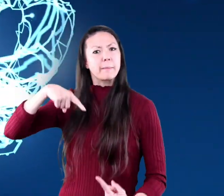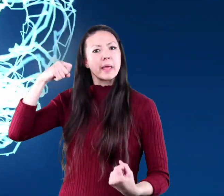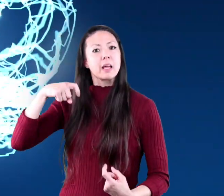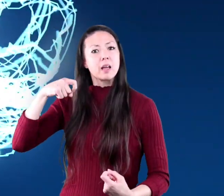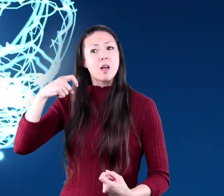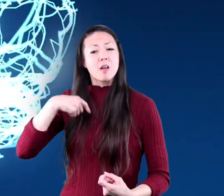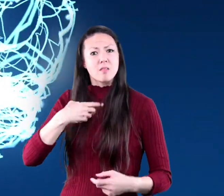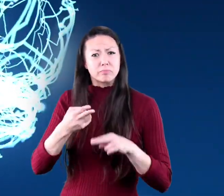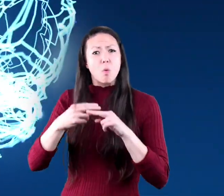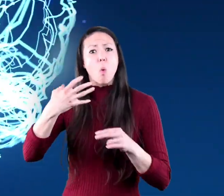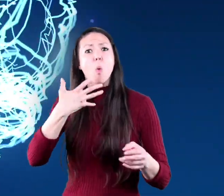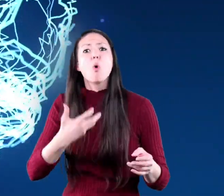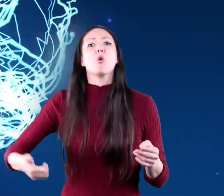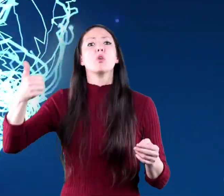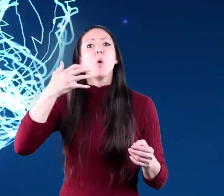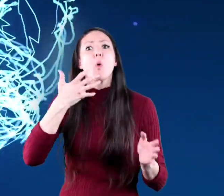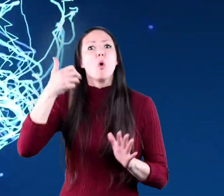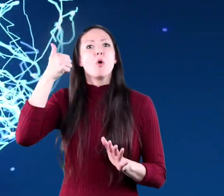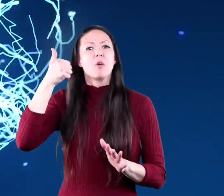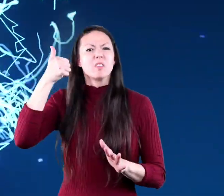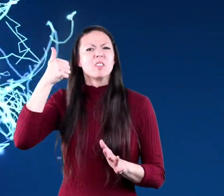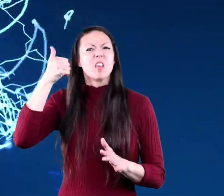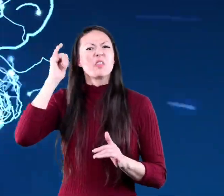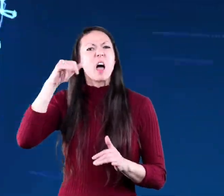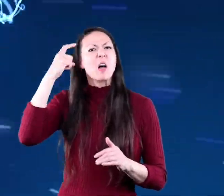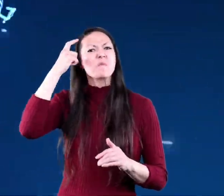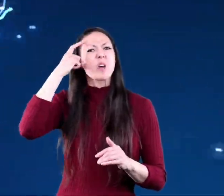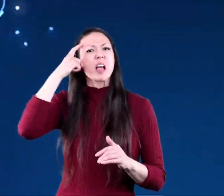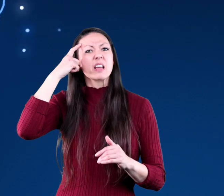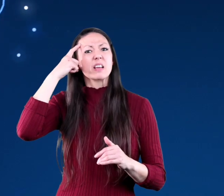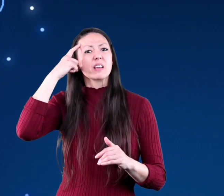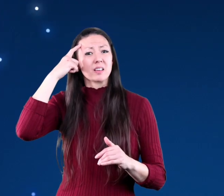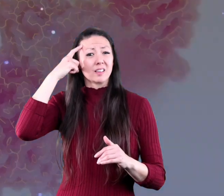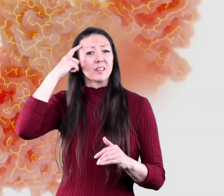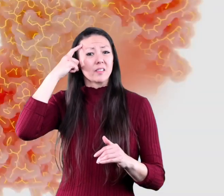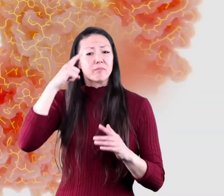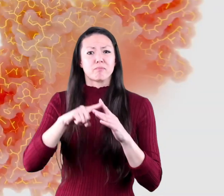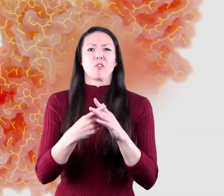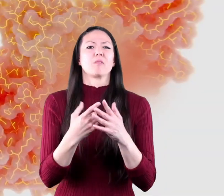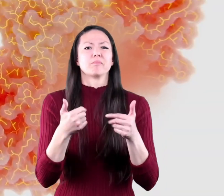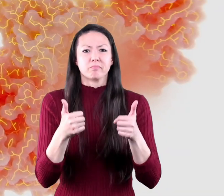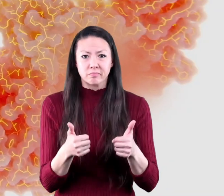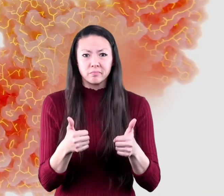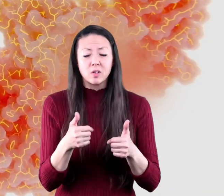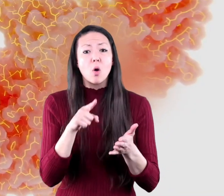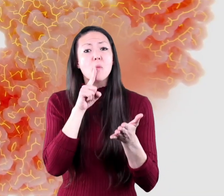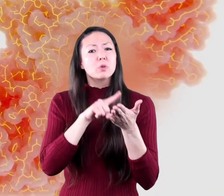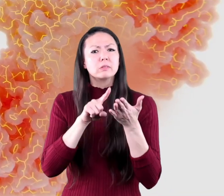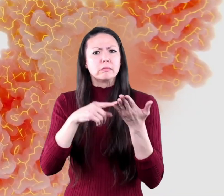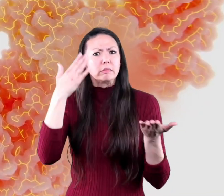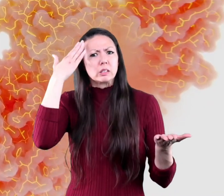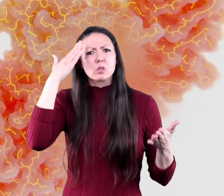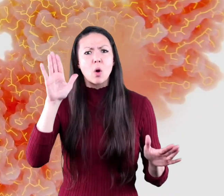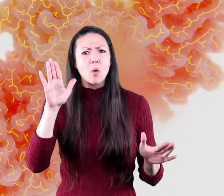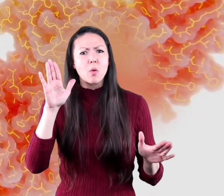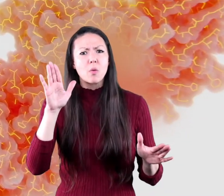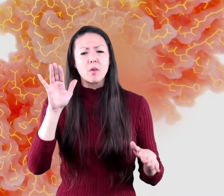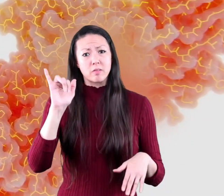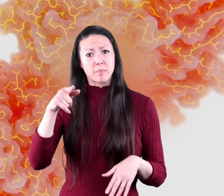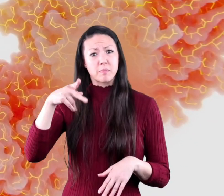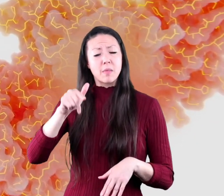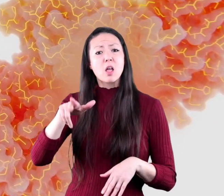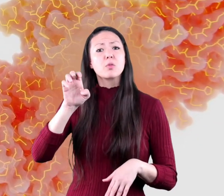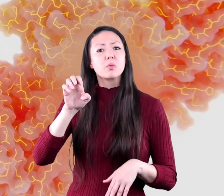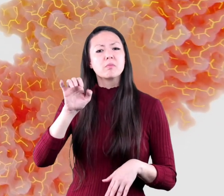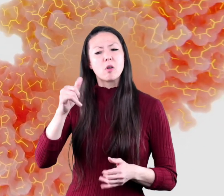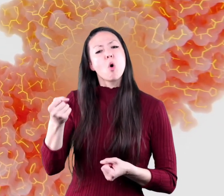it is normal for some tangles to form in our brains so researchers don't know if it is the